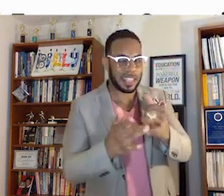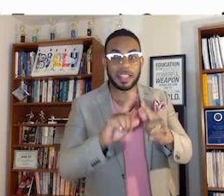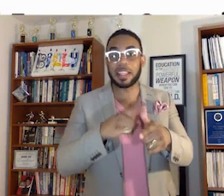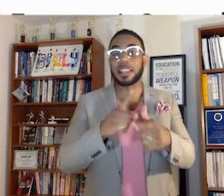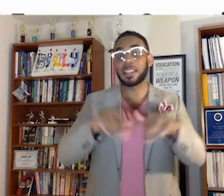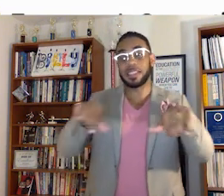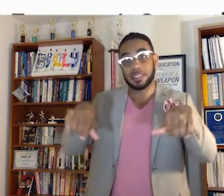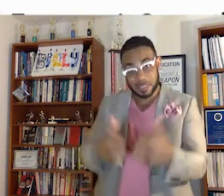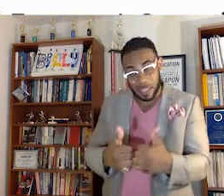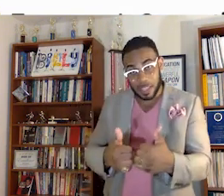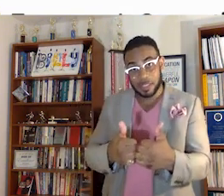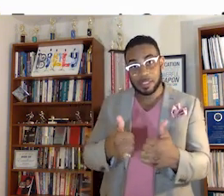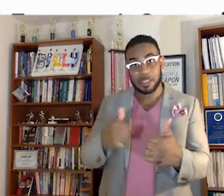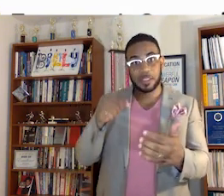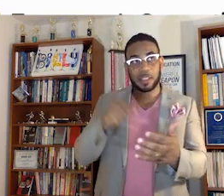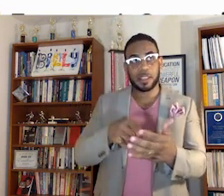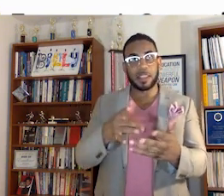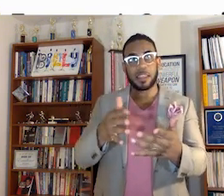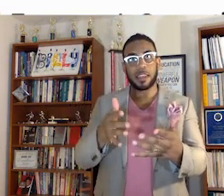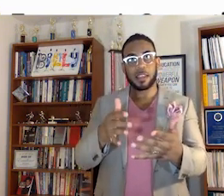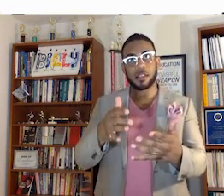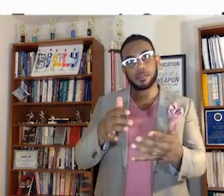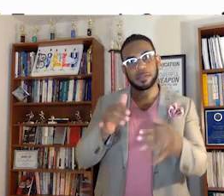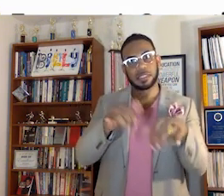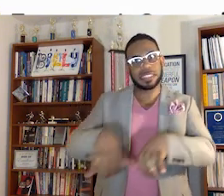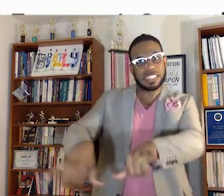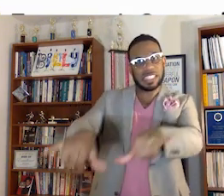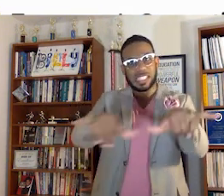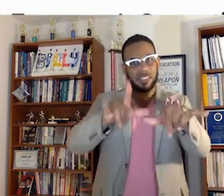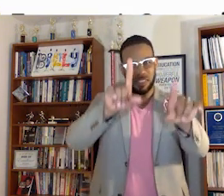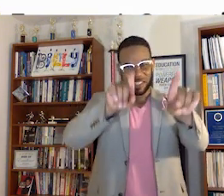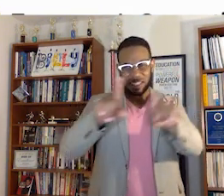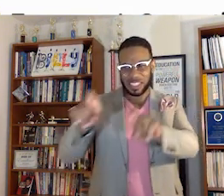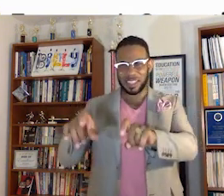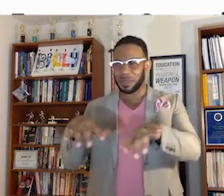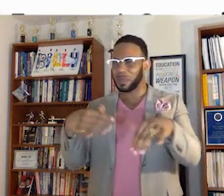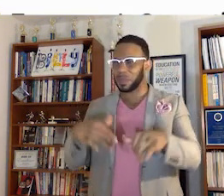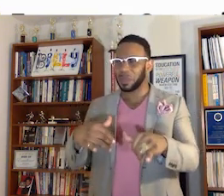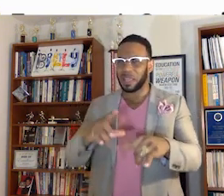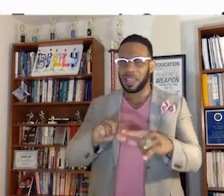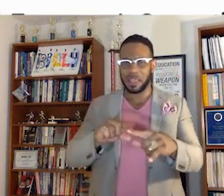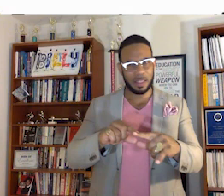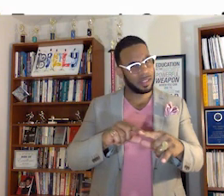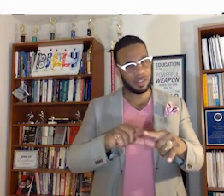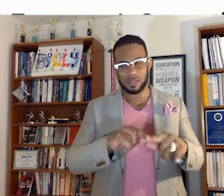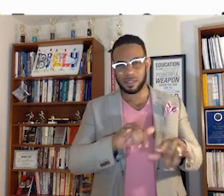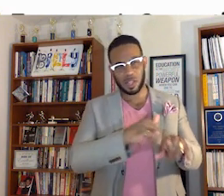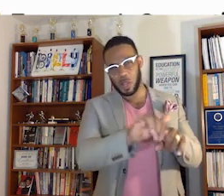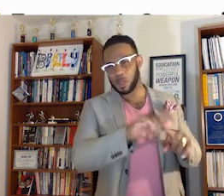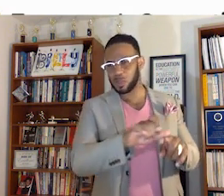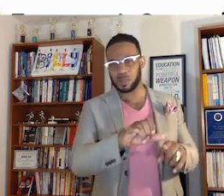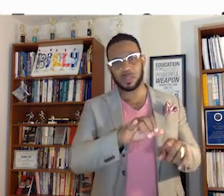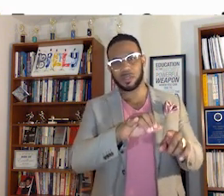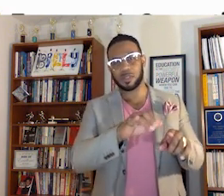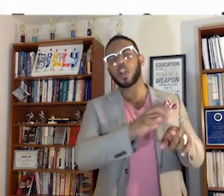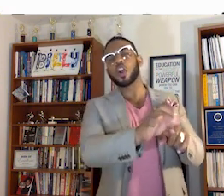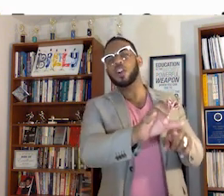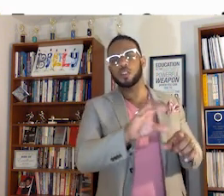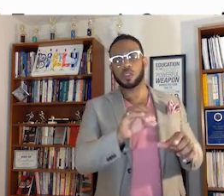challenge the standardization of testing and curses to academic success